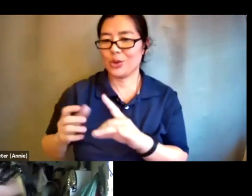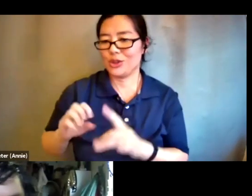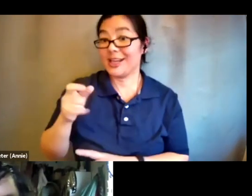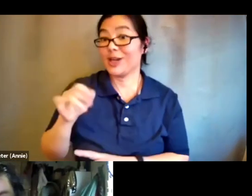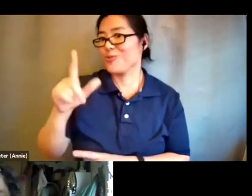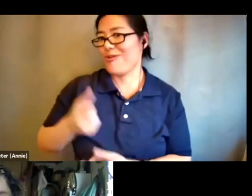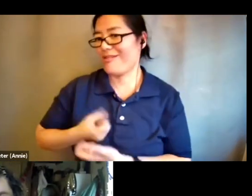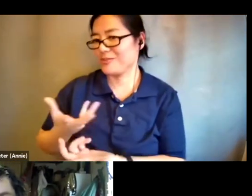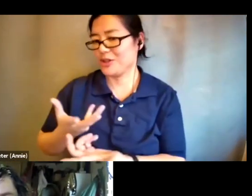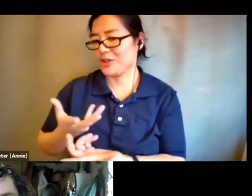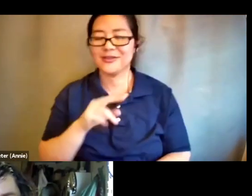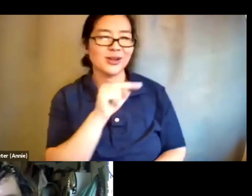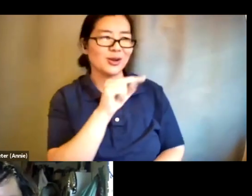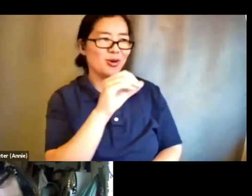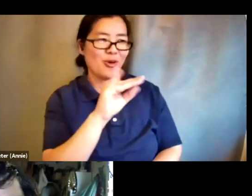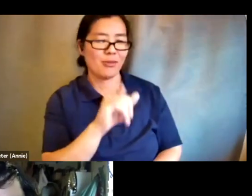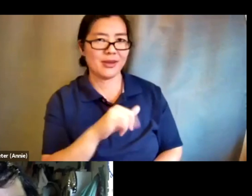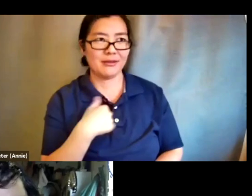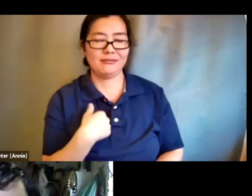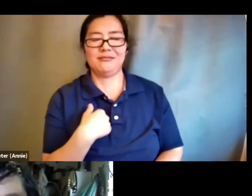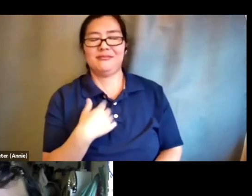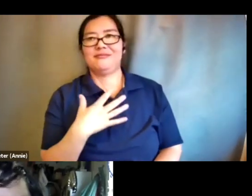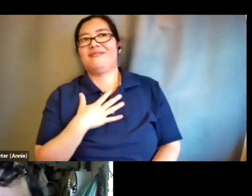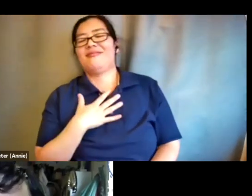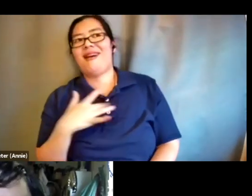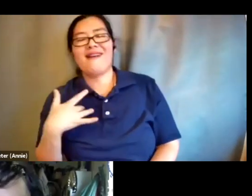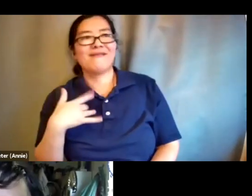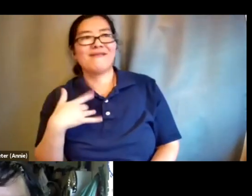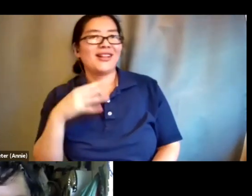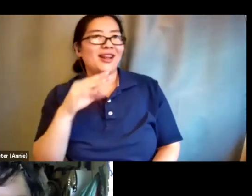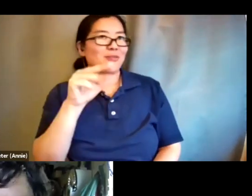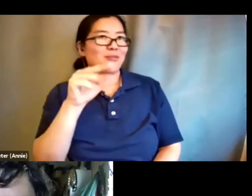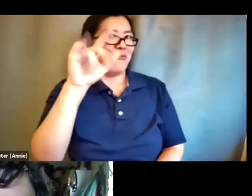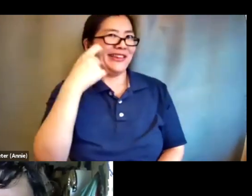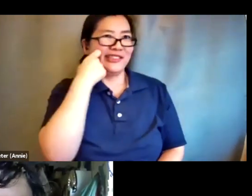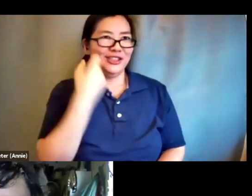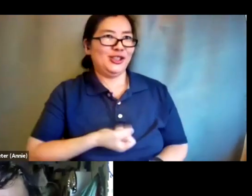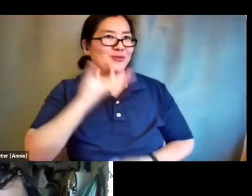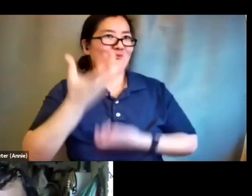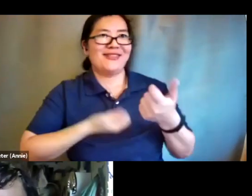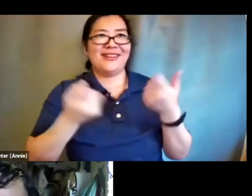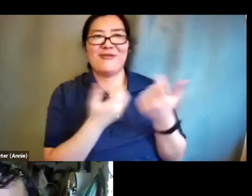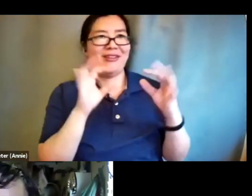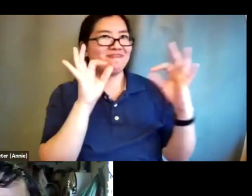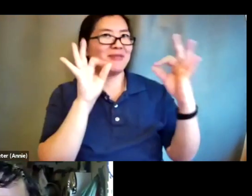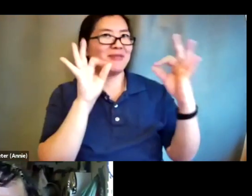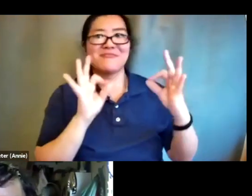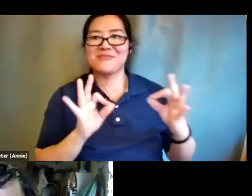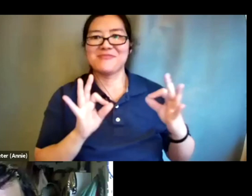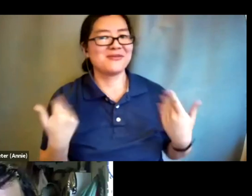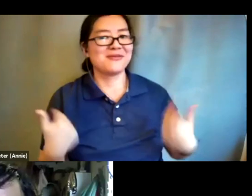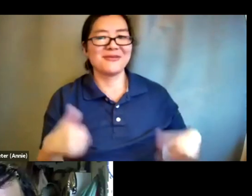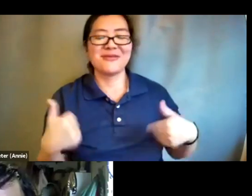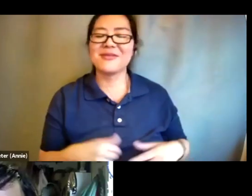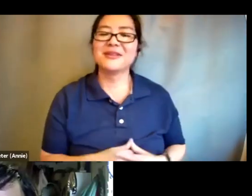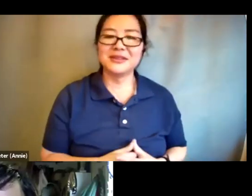well geez i feel like maria just said a lot of really great things about this um but was just thinking about